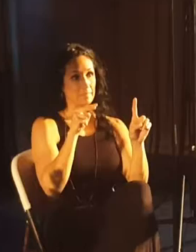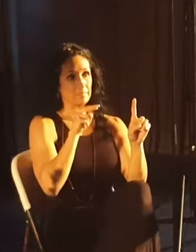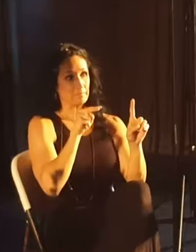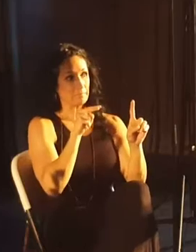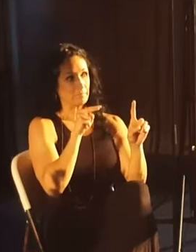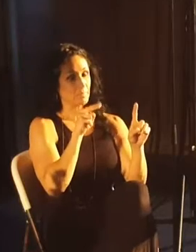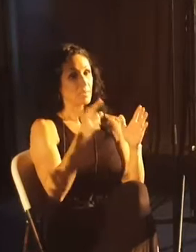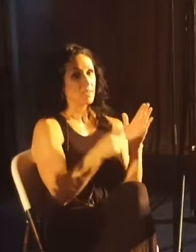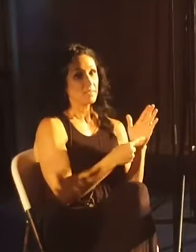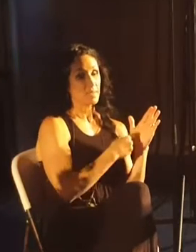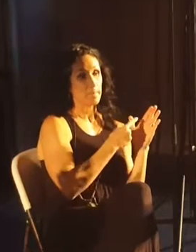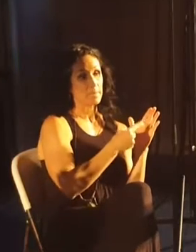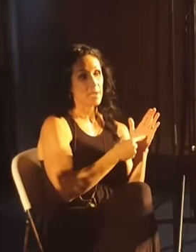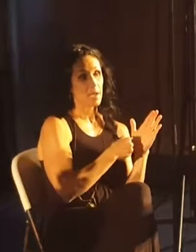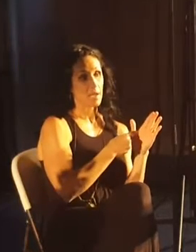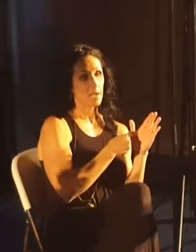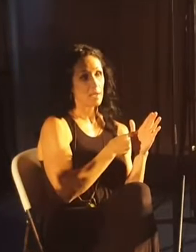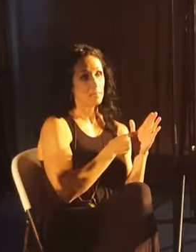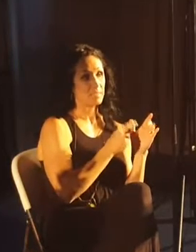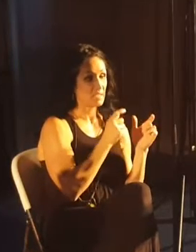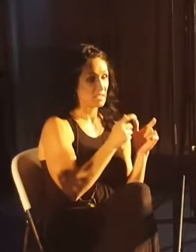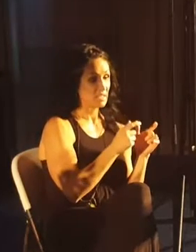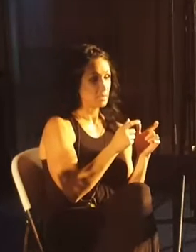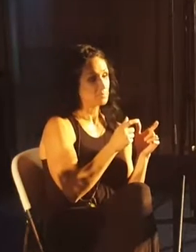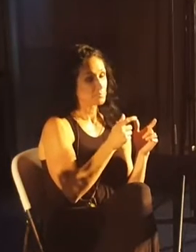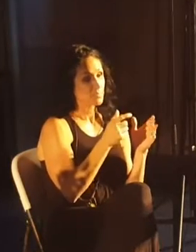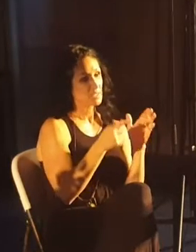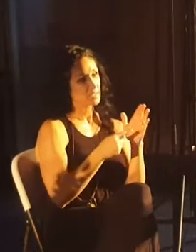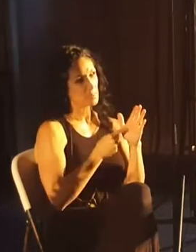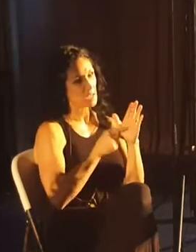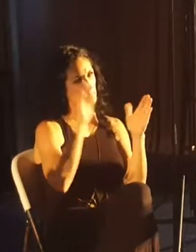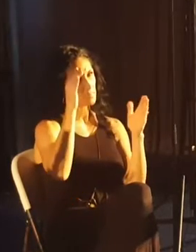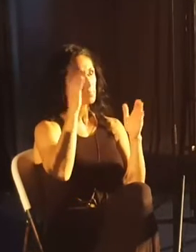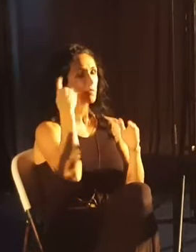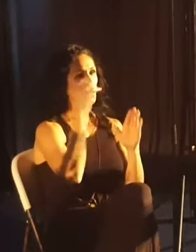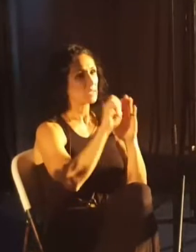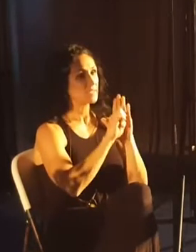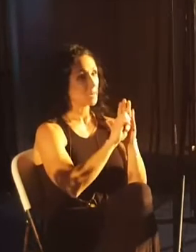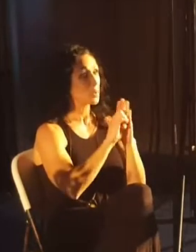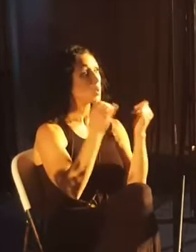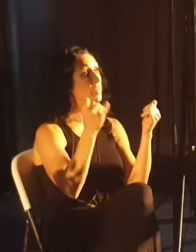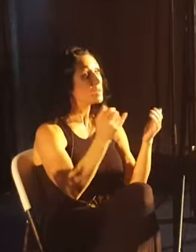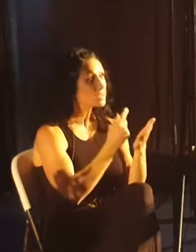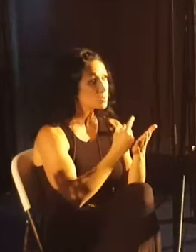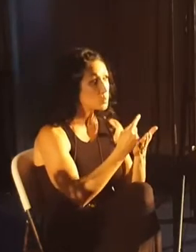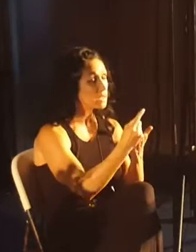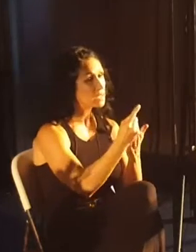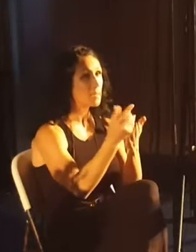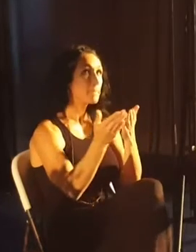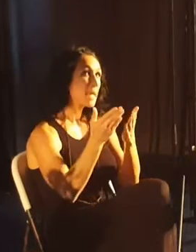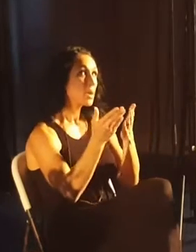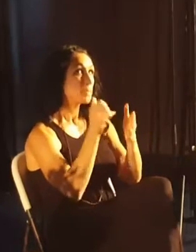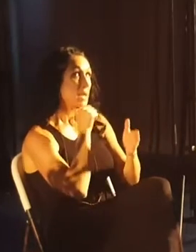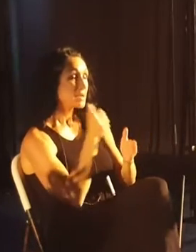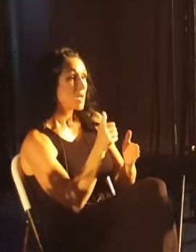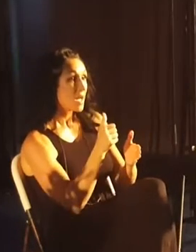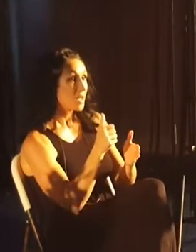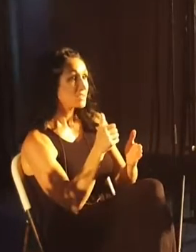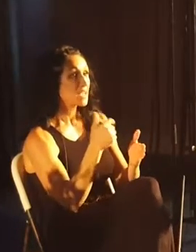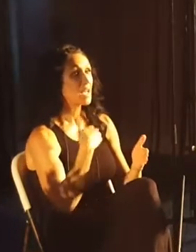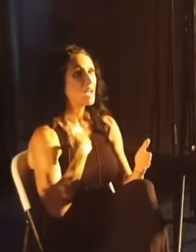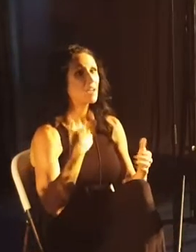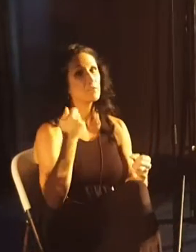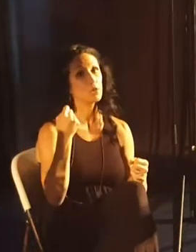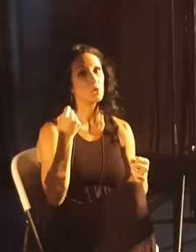this is literal. Sometimes this is metaphorical. So for instance, this week, I may or may not have driven